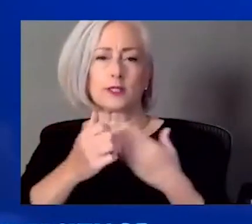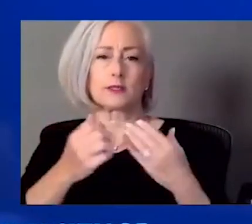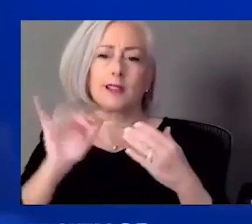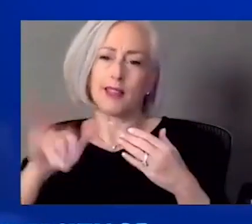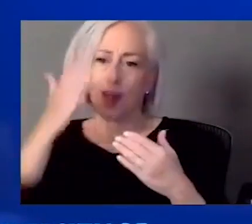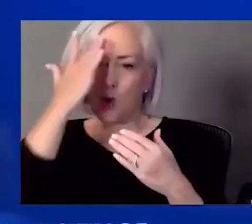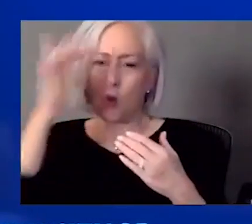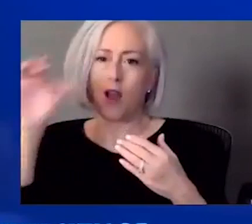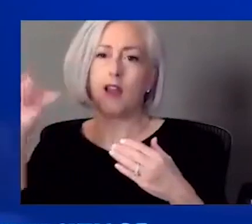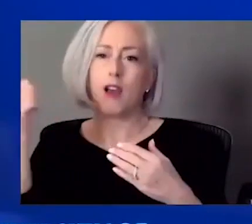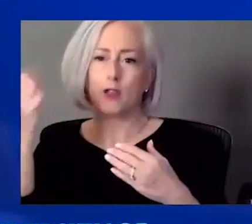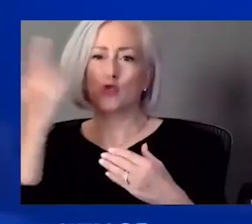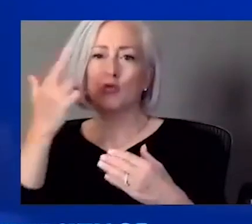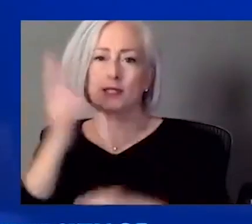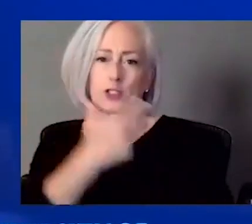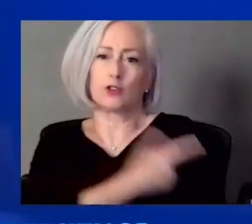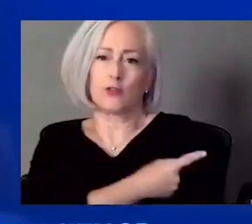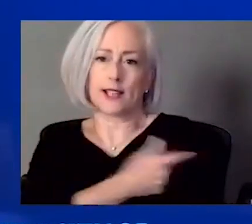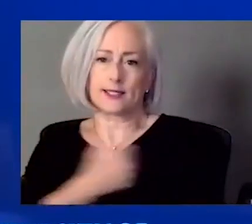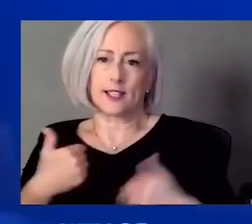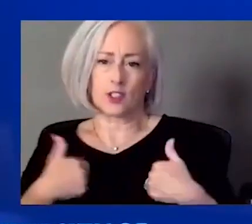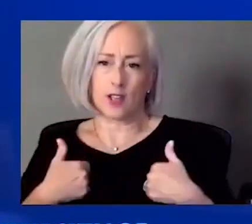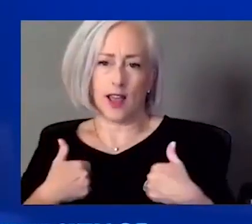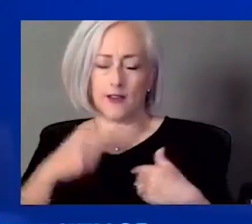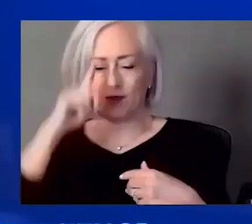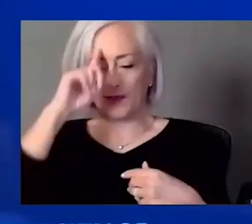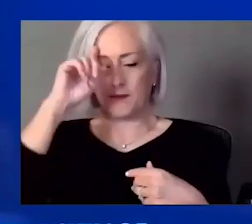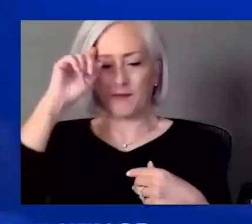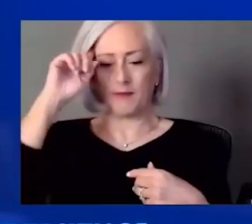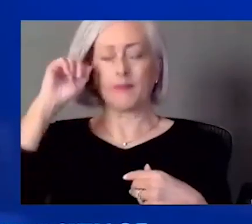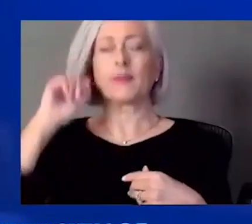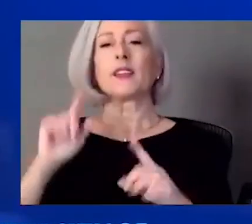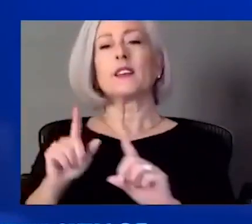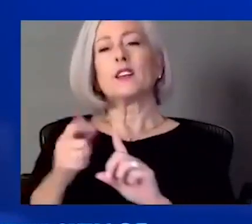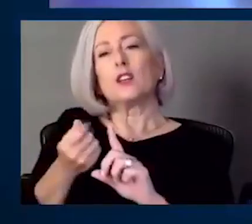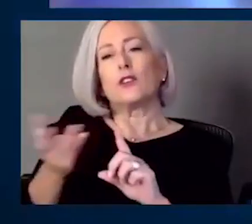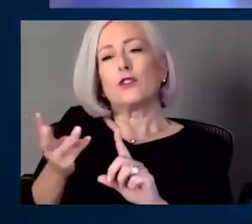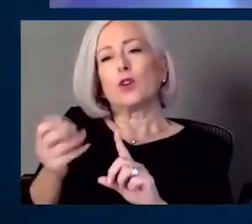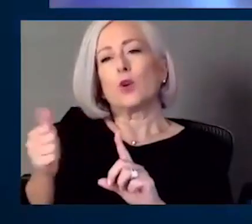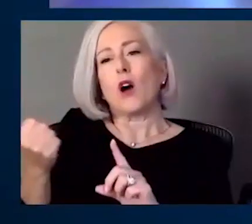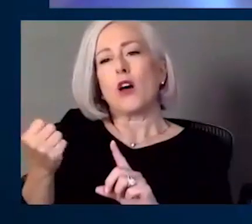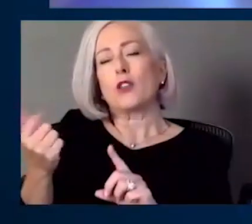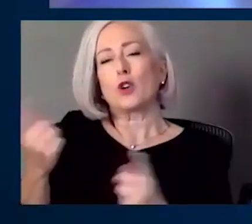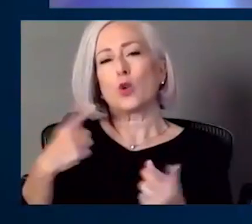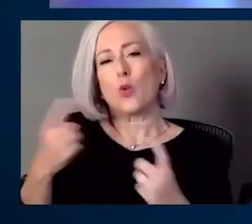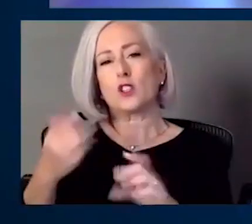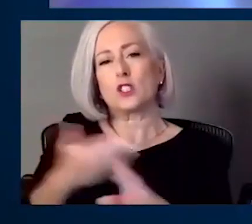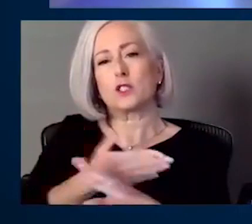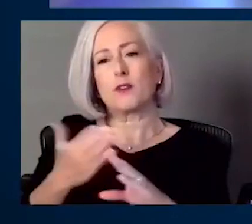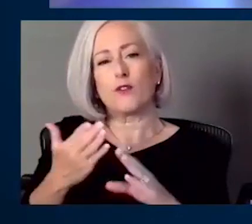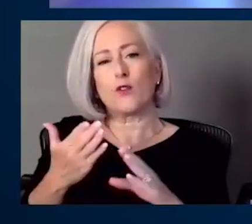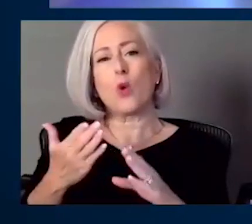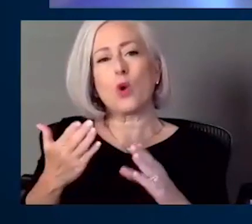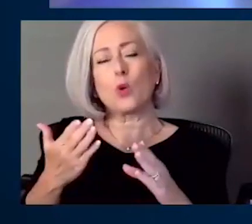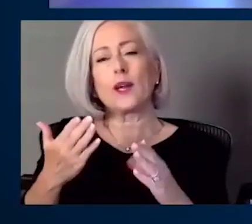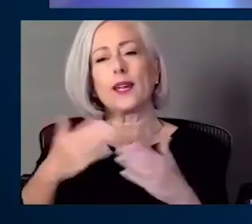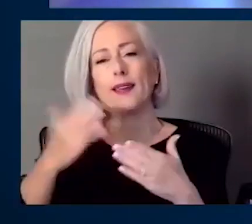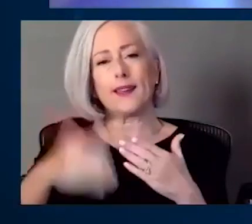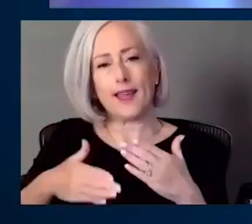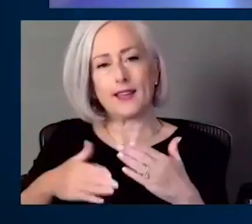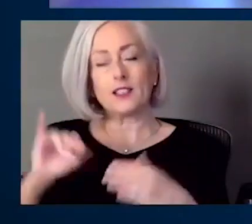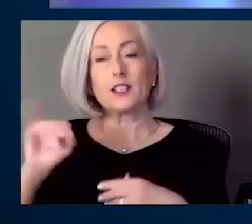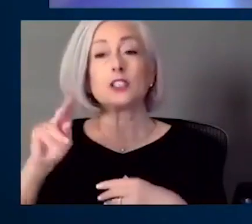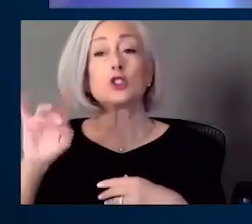Okay. Just a couple of things before we say that was our last printing question. Jamie wants everybody to know there's a Juneteenth